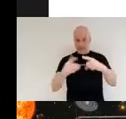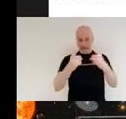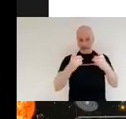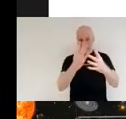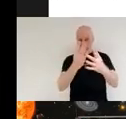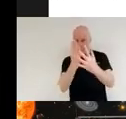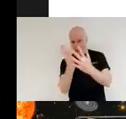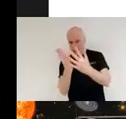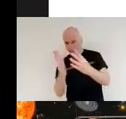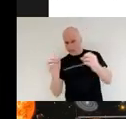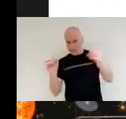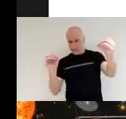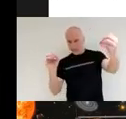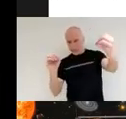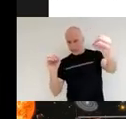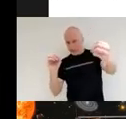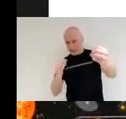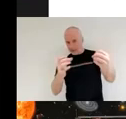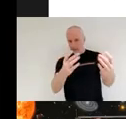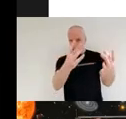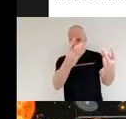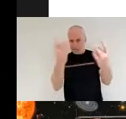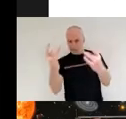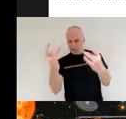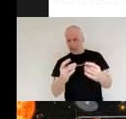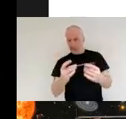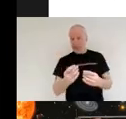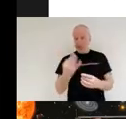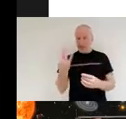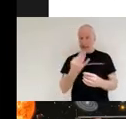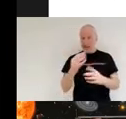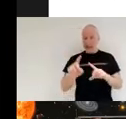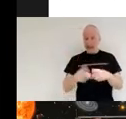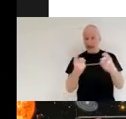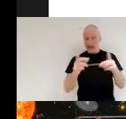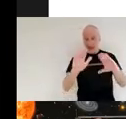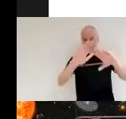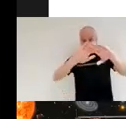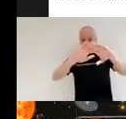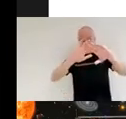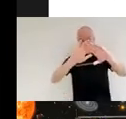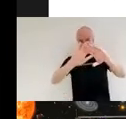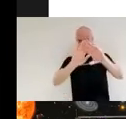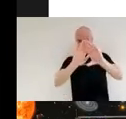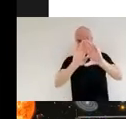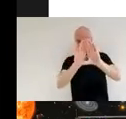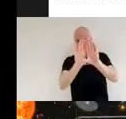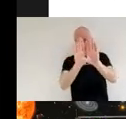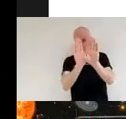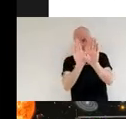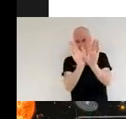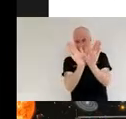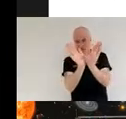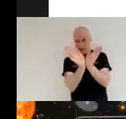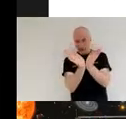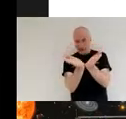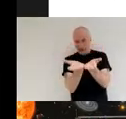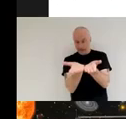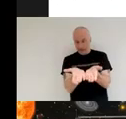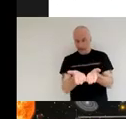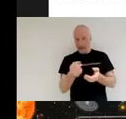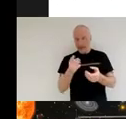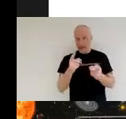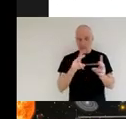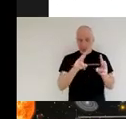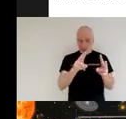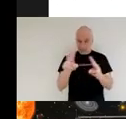detector by those 18 different hexagonal structures so using this image as a guide and constantly taking